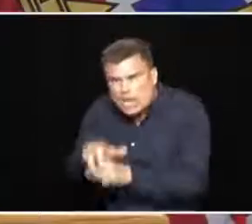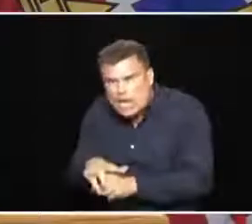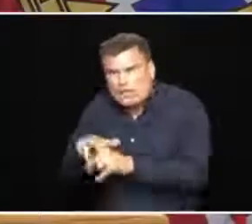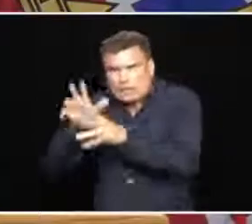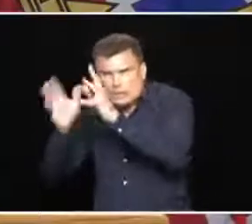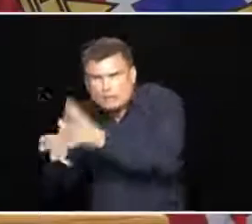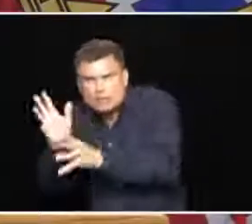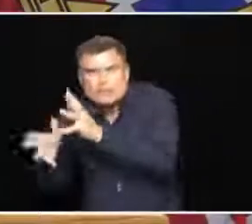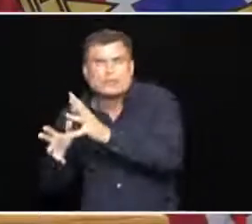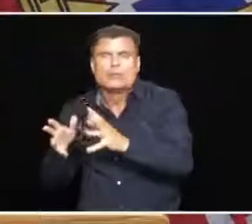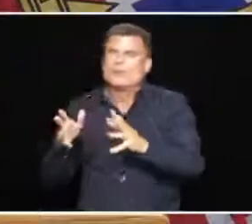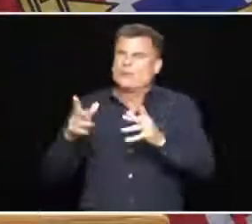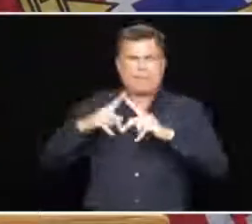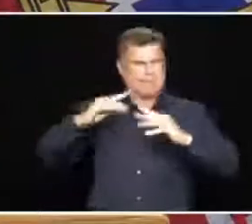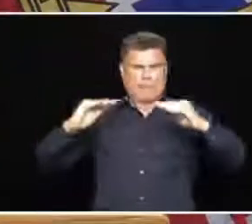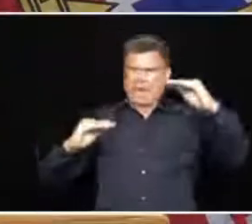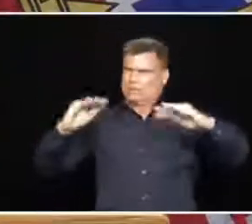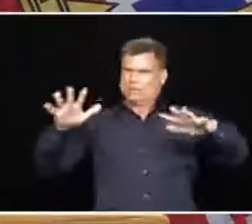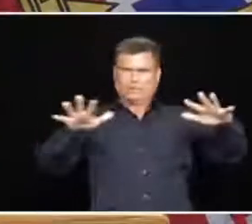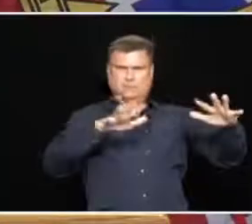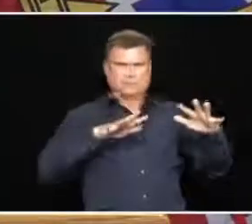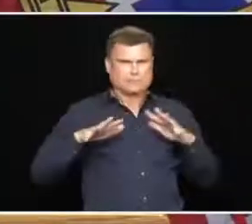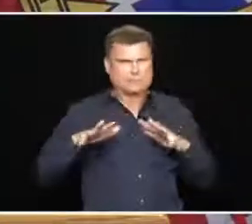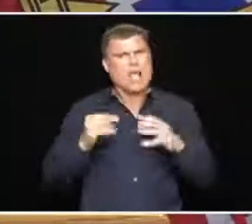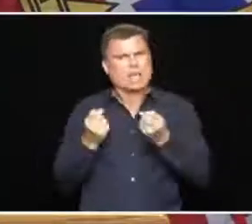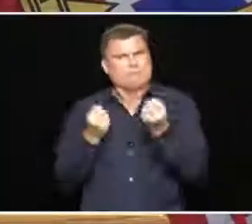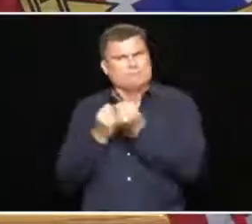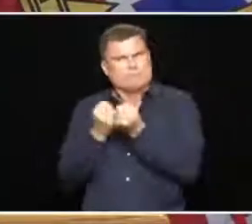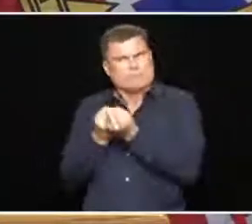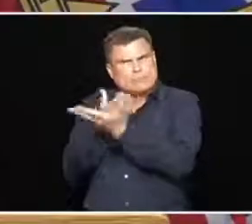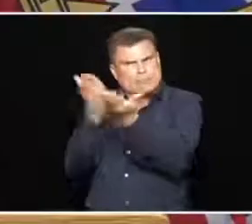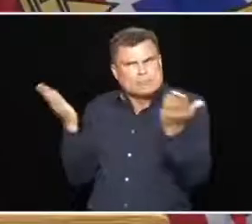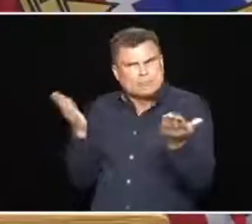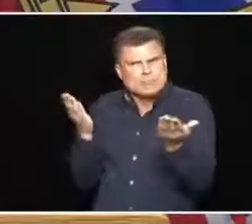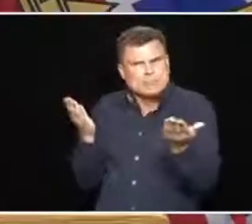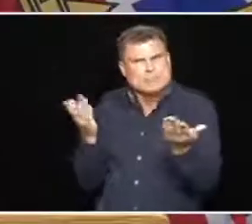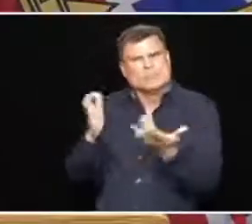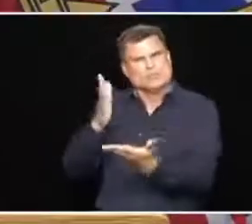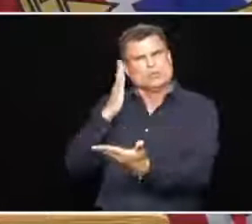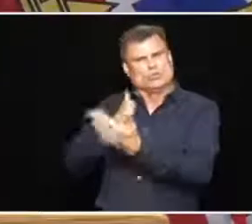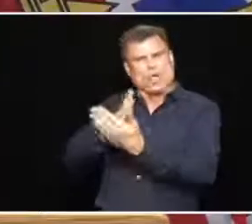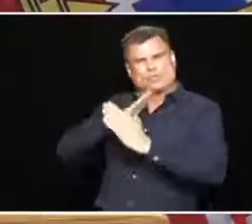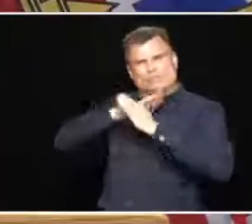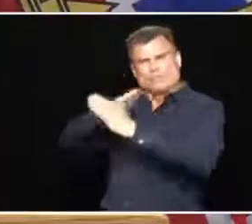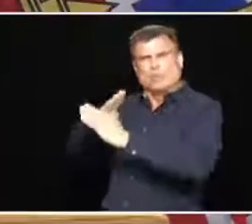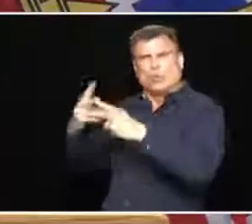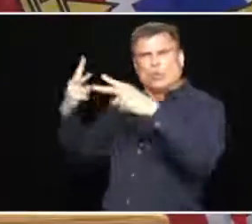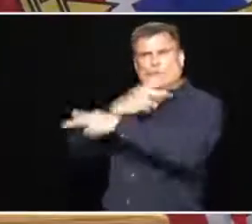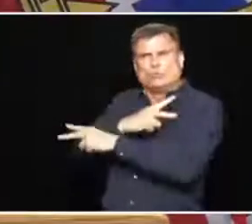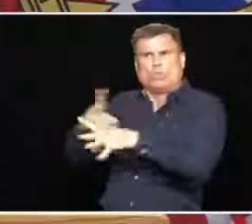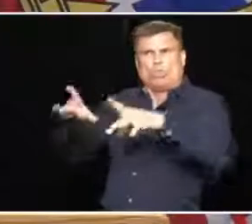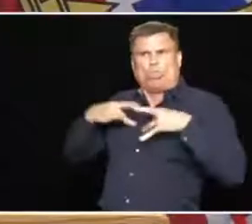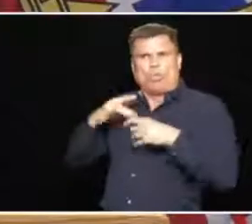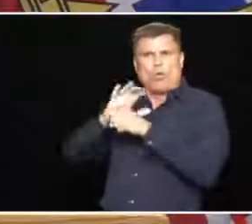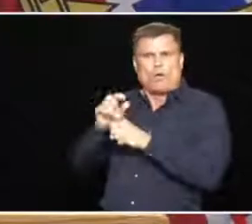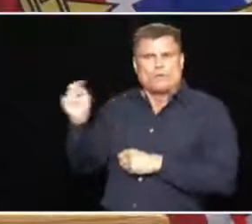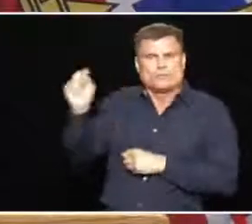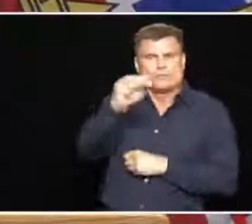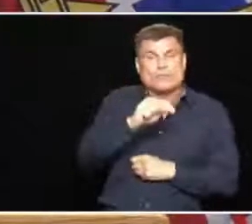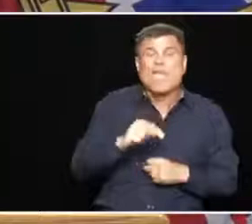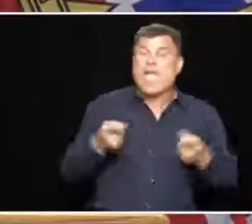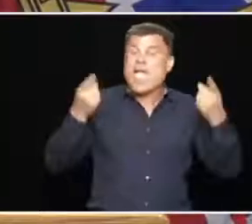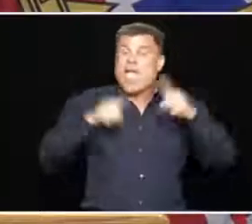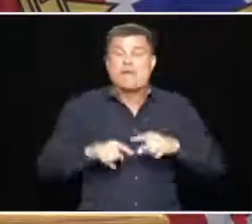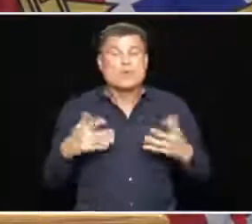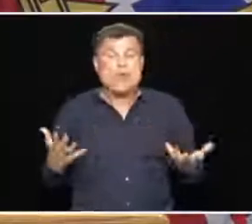that we can track people, we can find their contacts quickly, and we can support people effectively to stop the change of transmission.